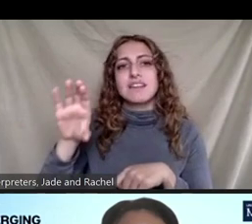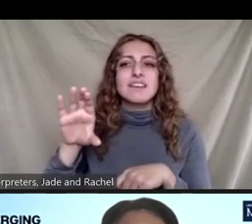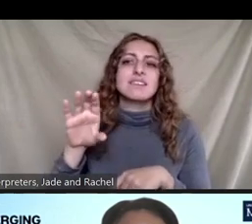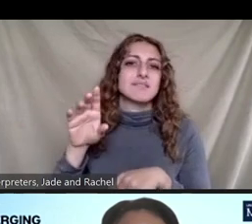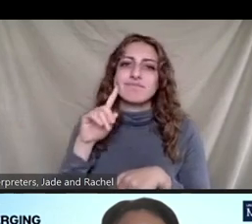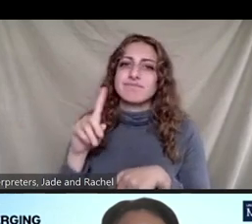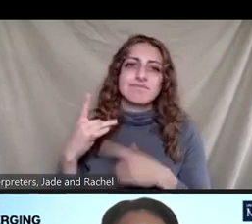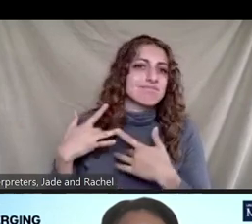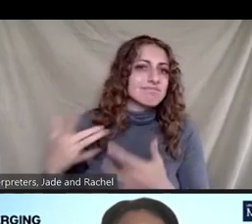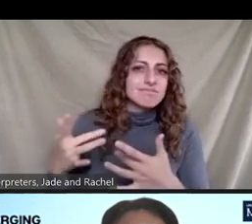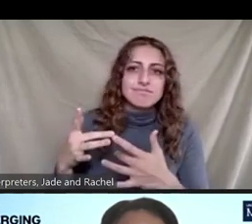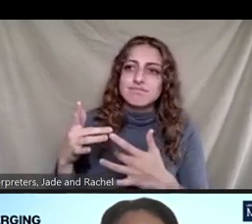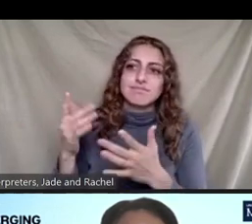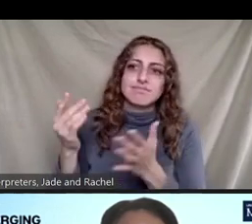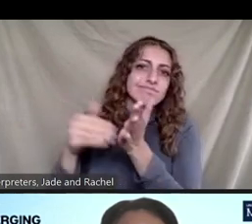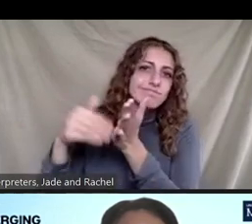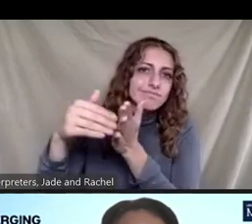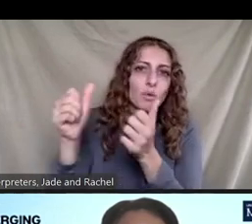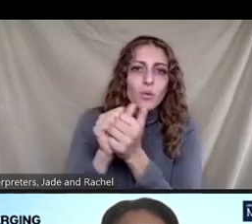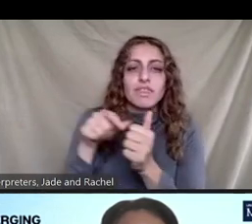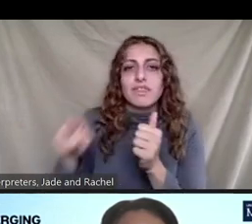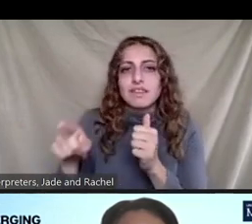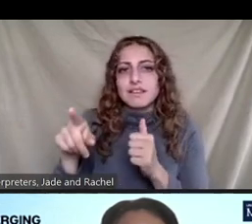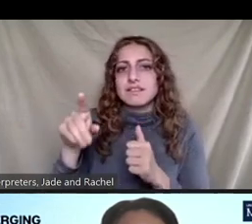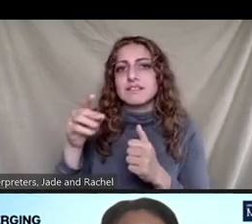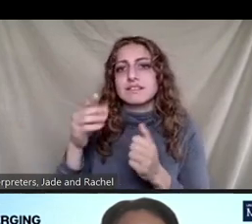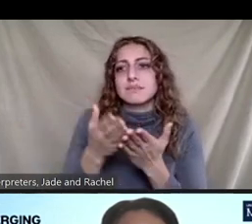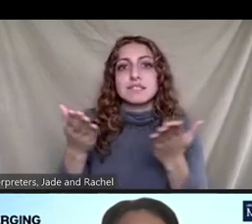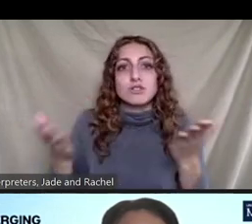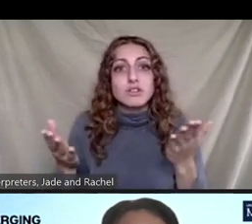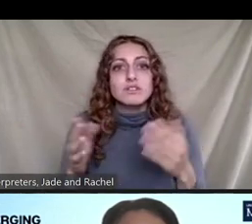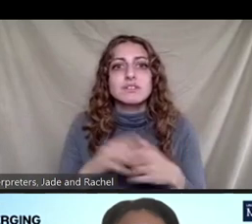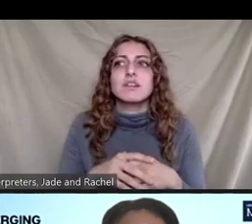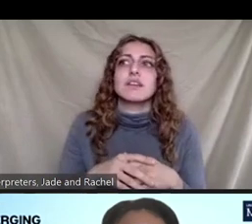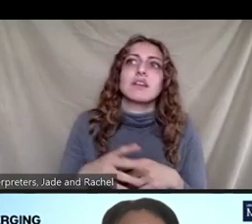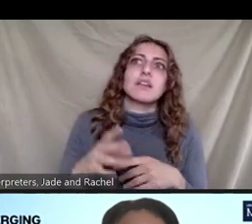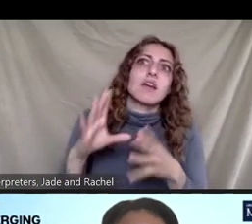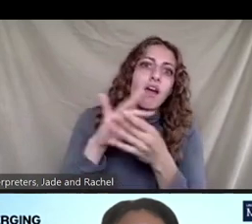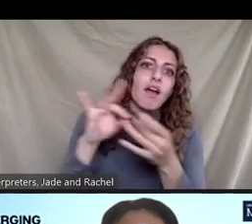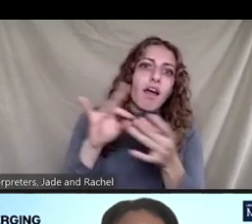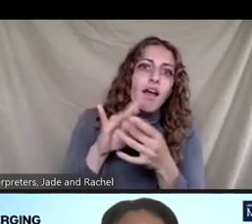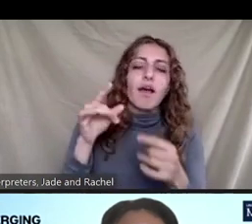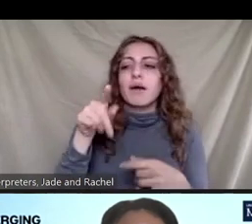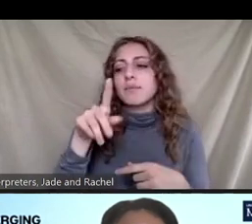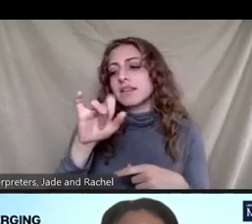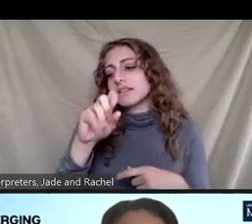into this conversation of plastics are bad, but it's bad plastics are bad. And there's some polymers that we somehow define as being okay.